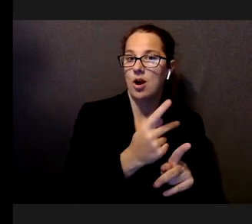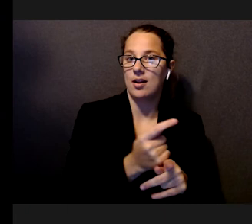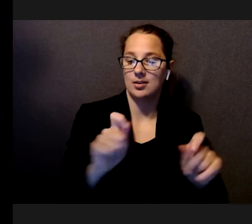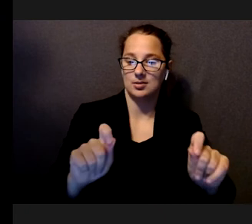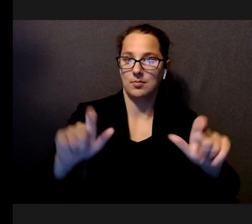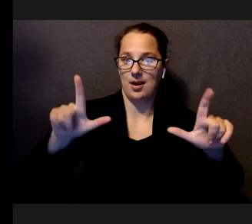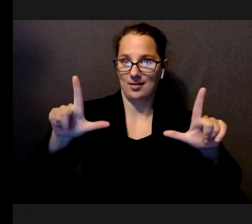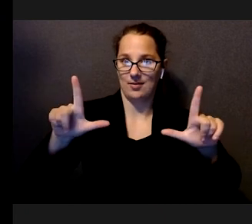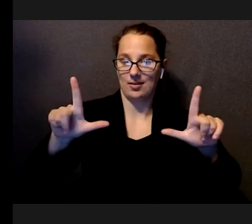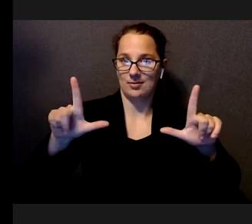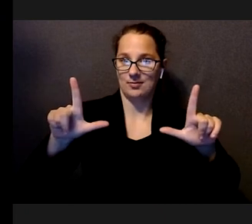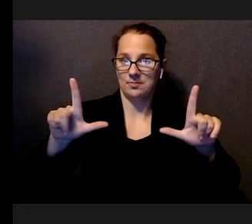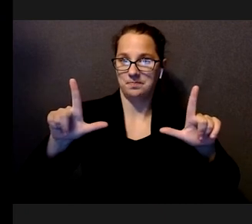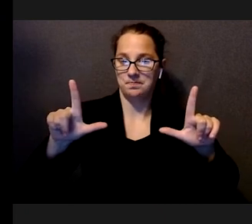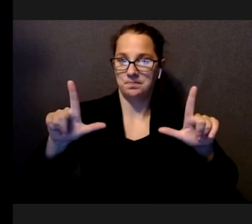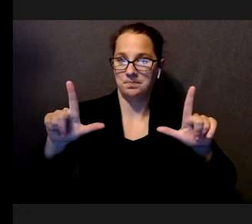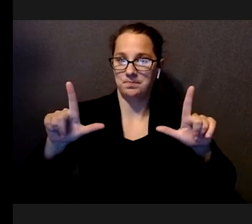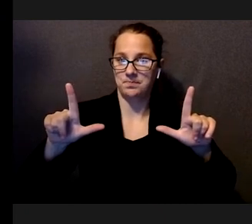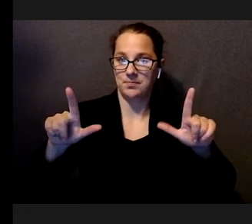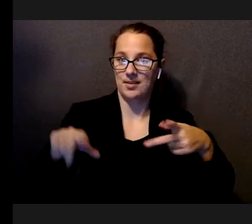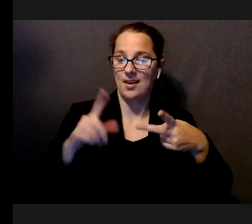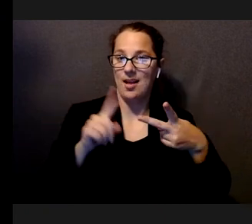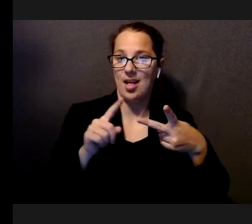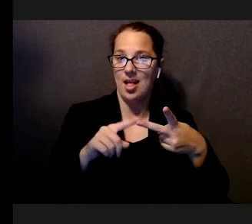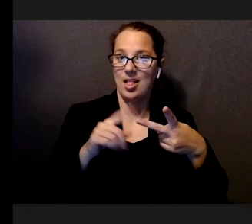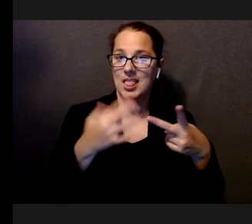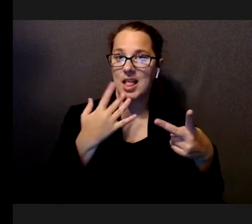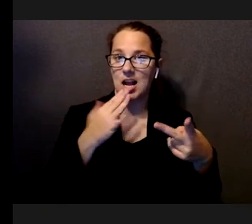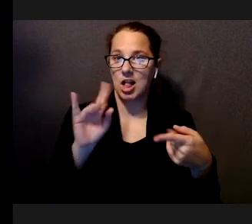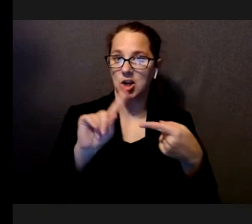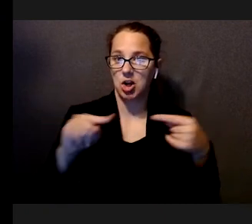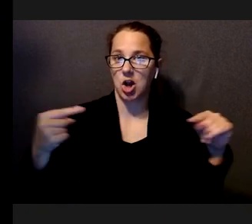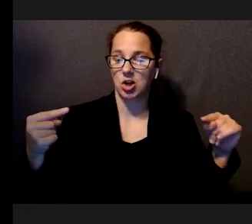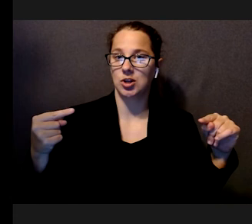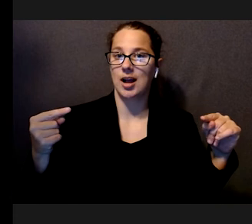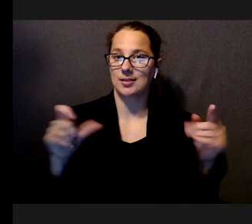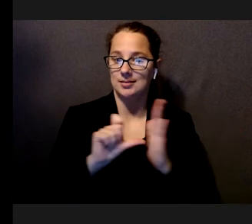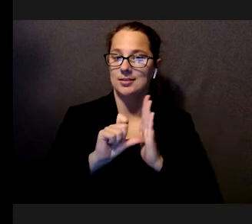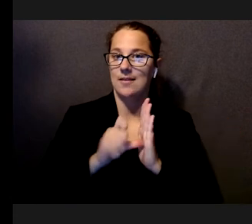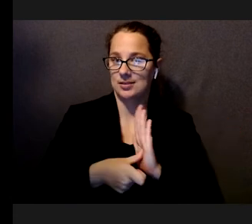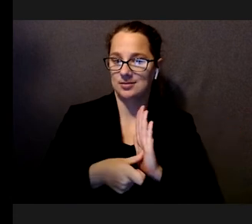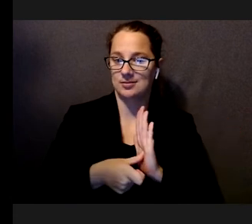and the contrast of the target product is also enhanced.